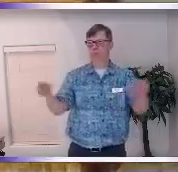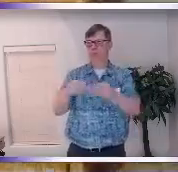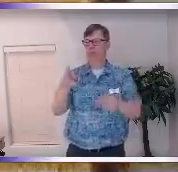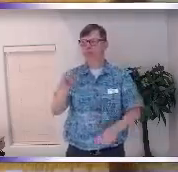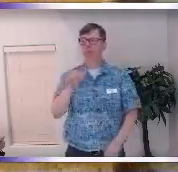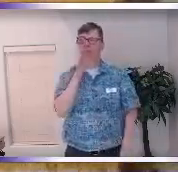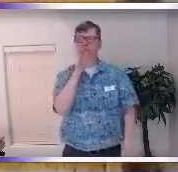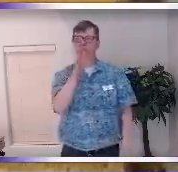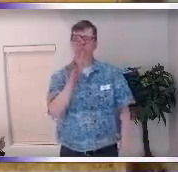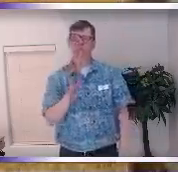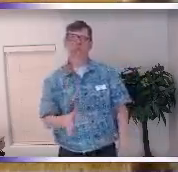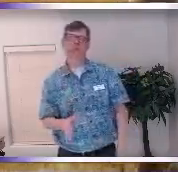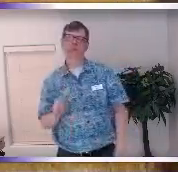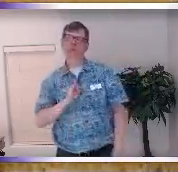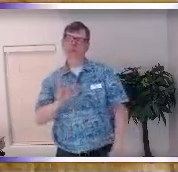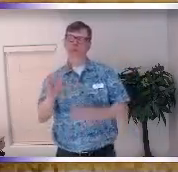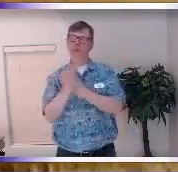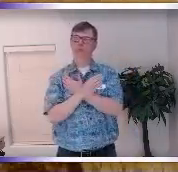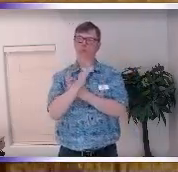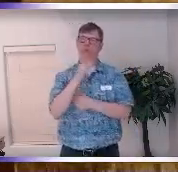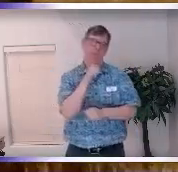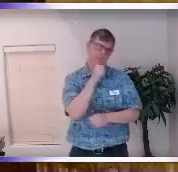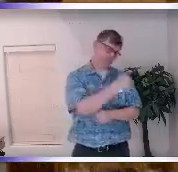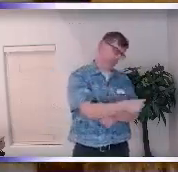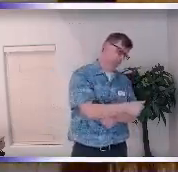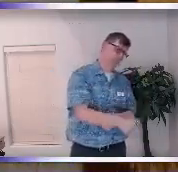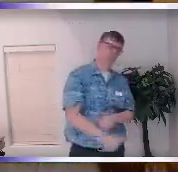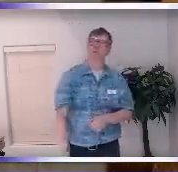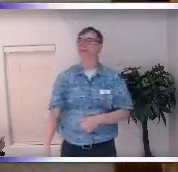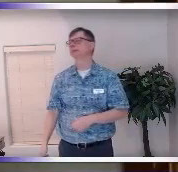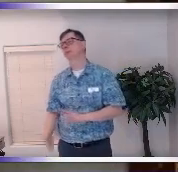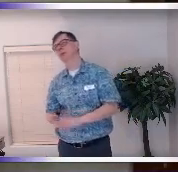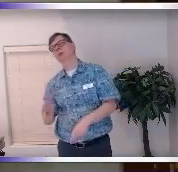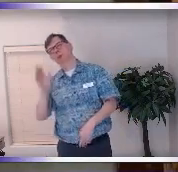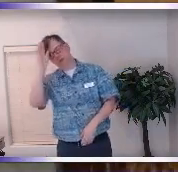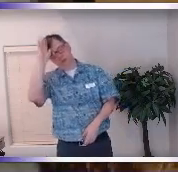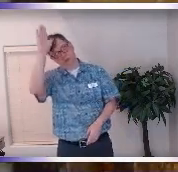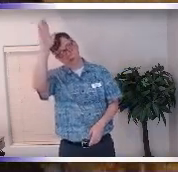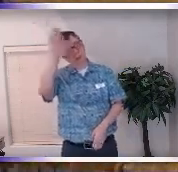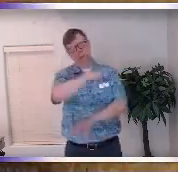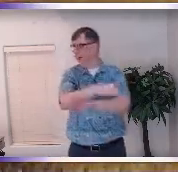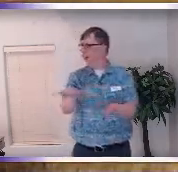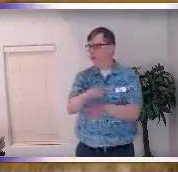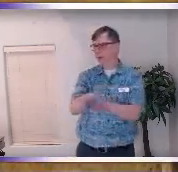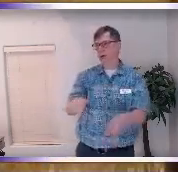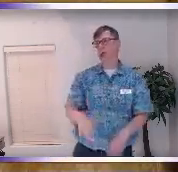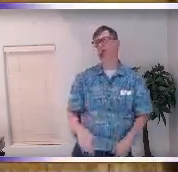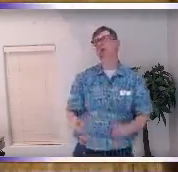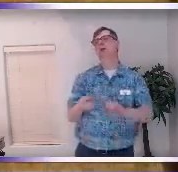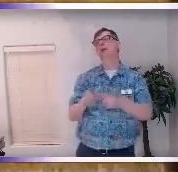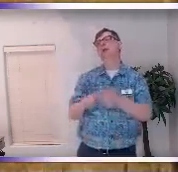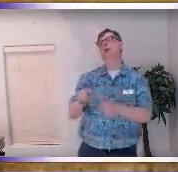I love her um but I thought I was like my father no I'm like my mother